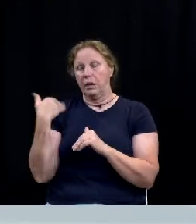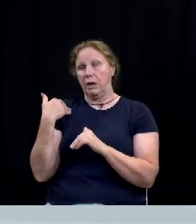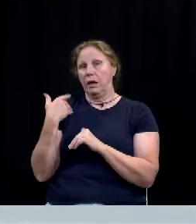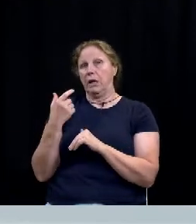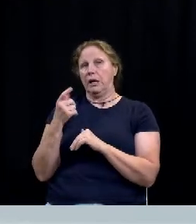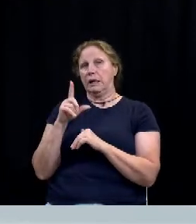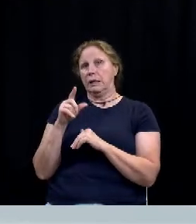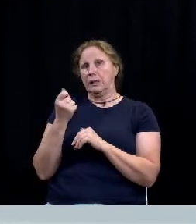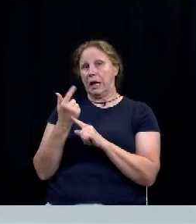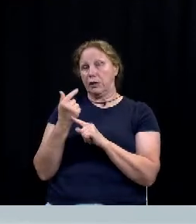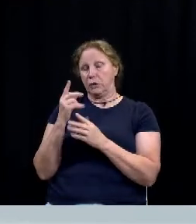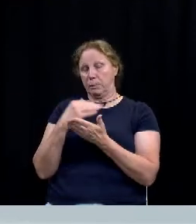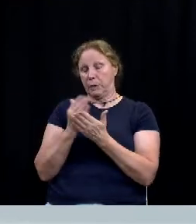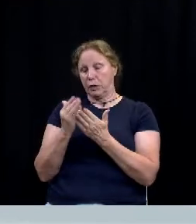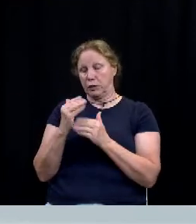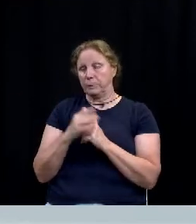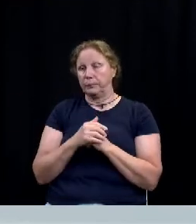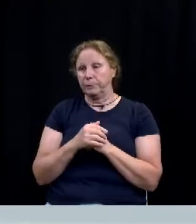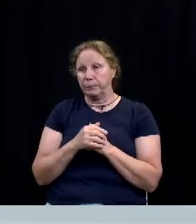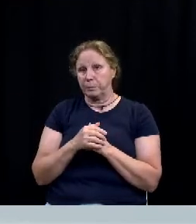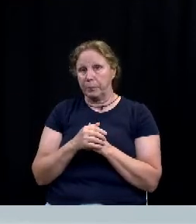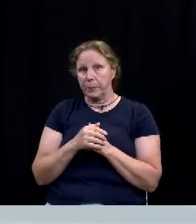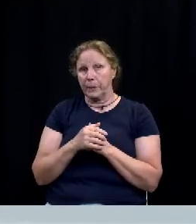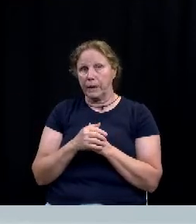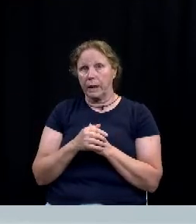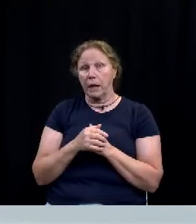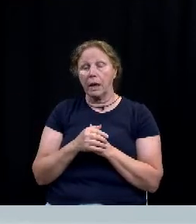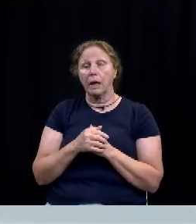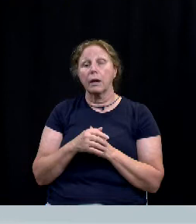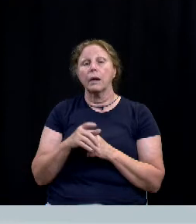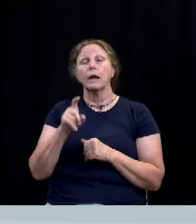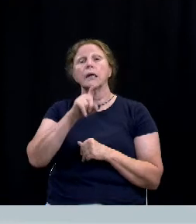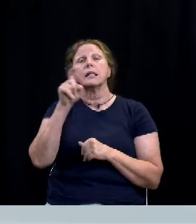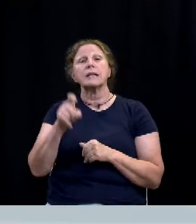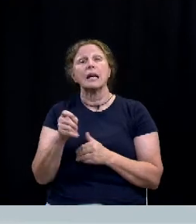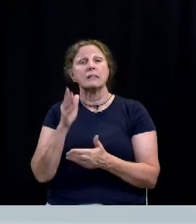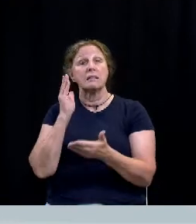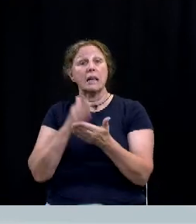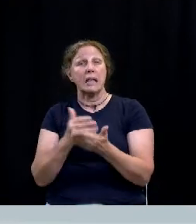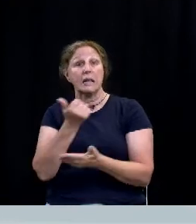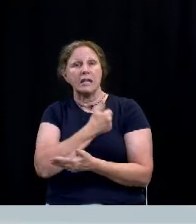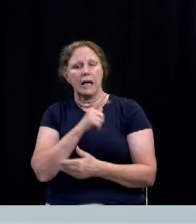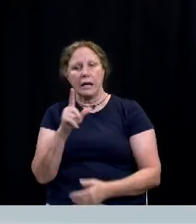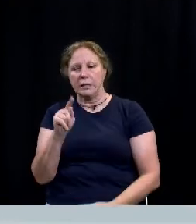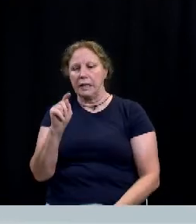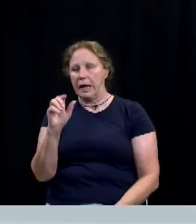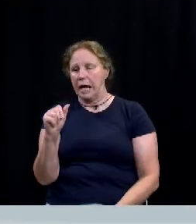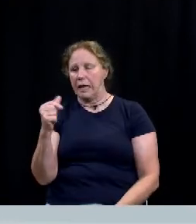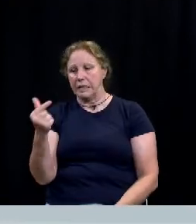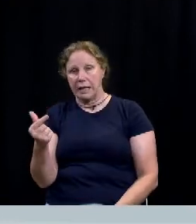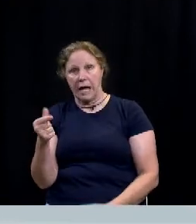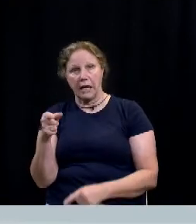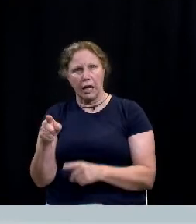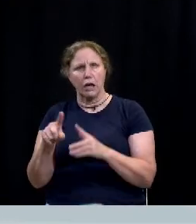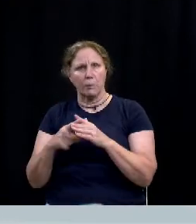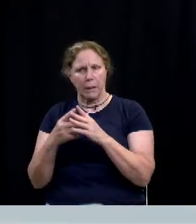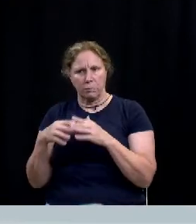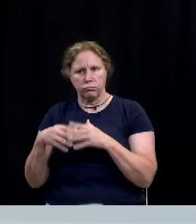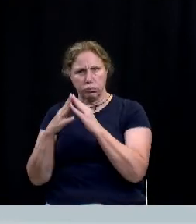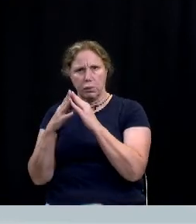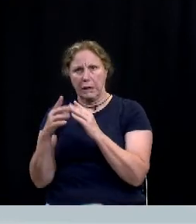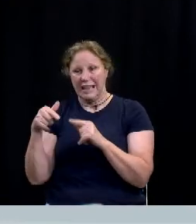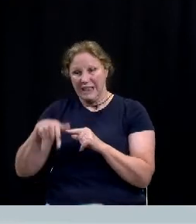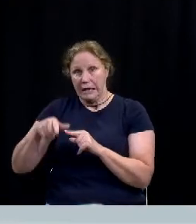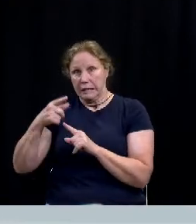the texas anti-gang center tag became operational as of the beginning of this